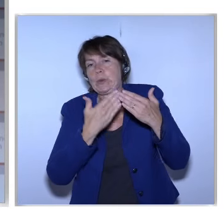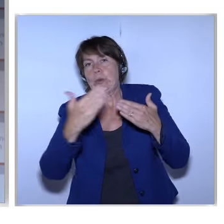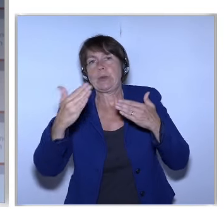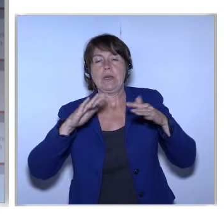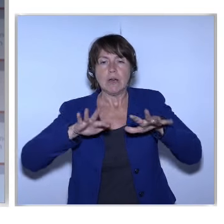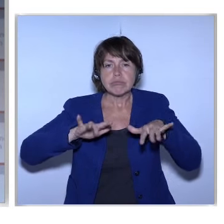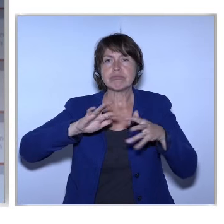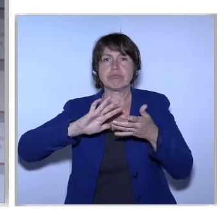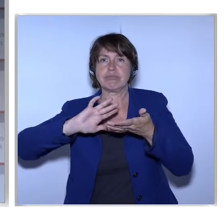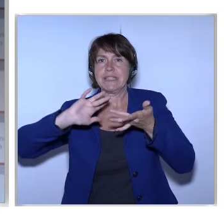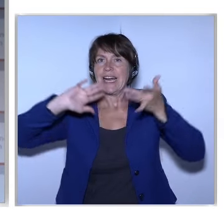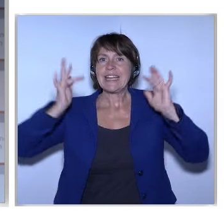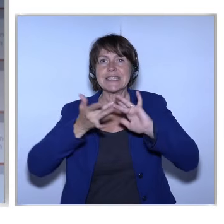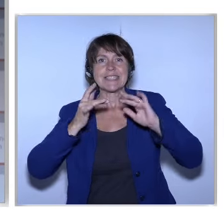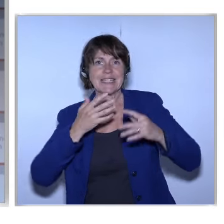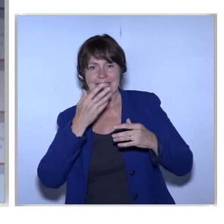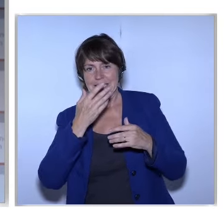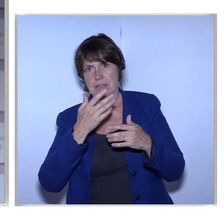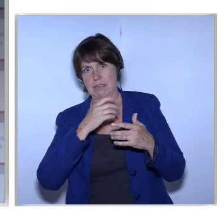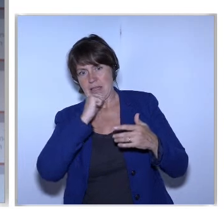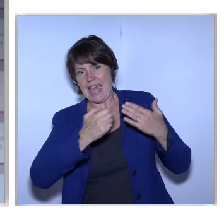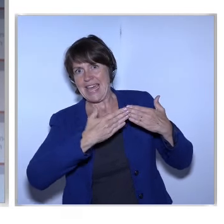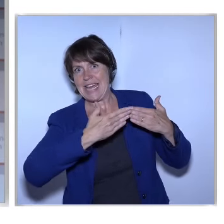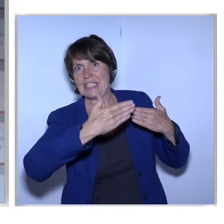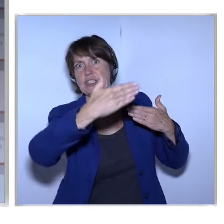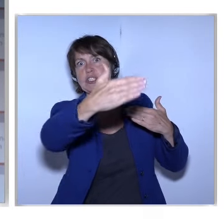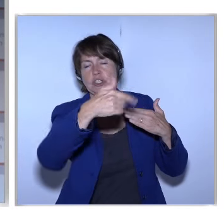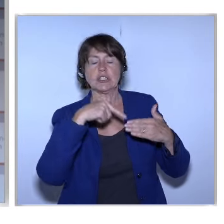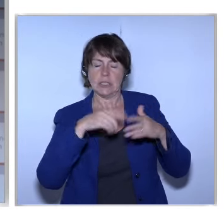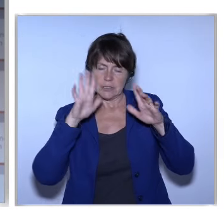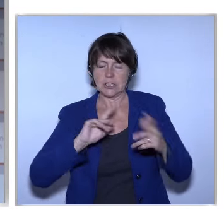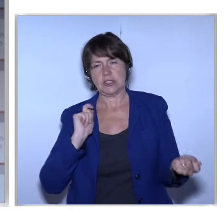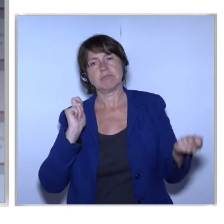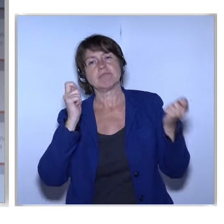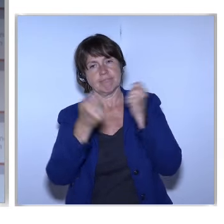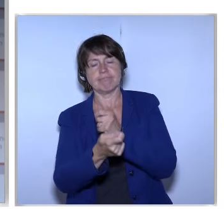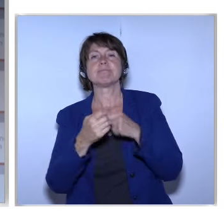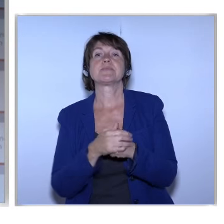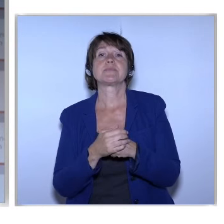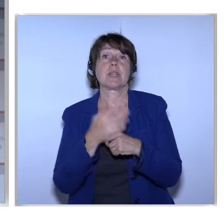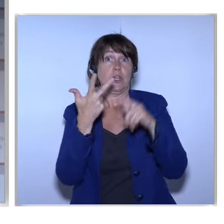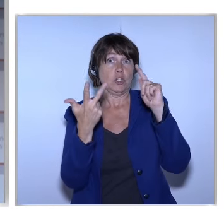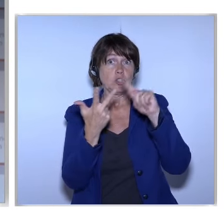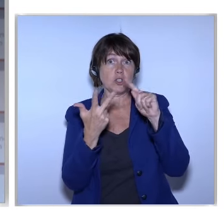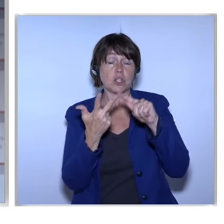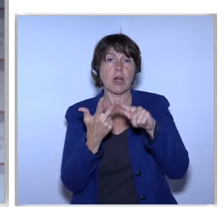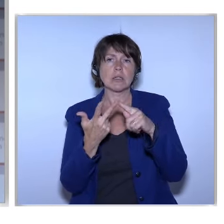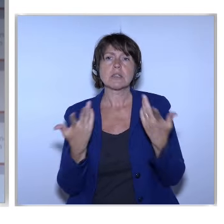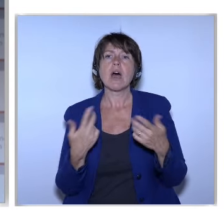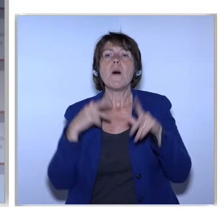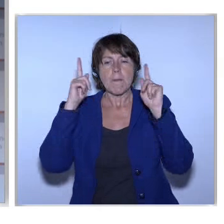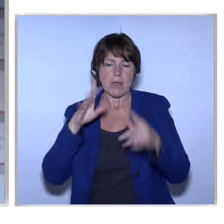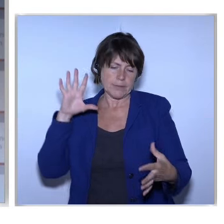louder voice And role than they have today The third element of success Is being relevant locally